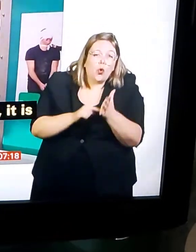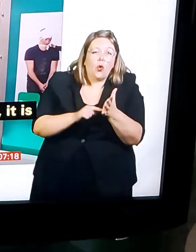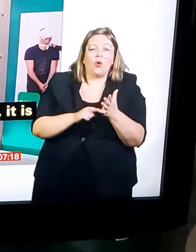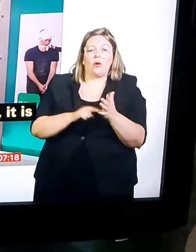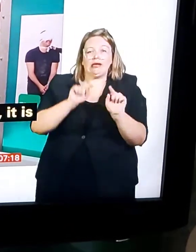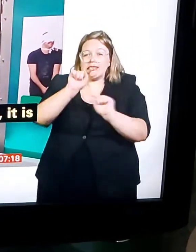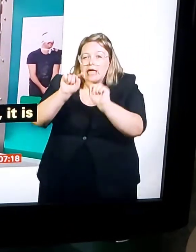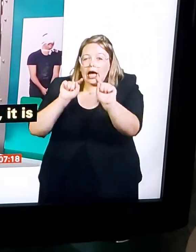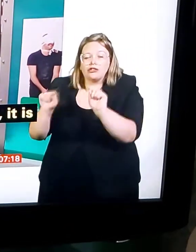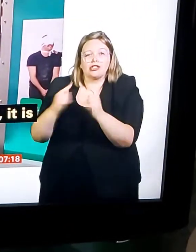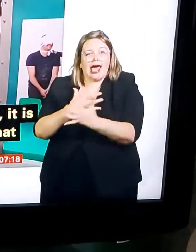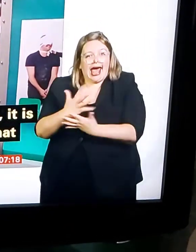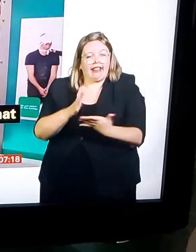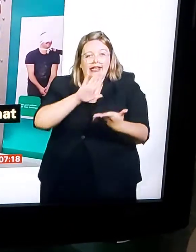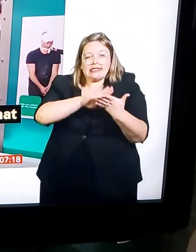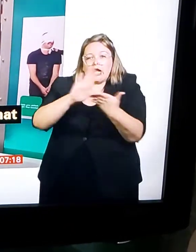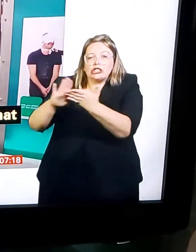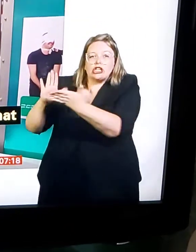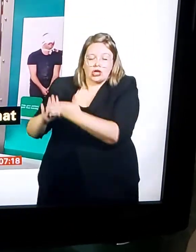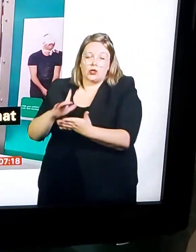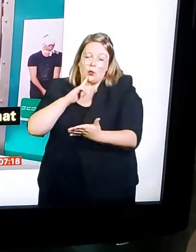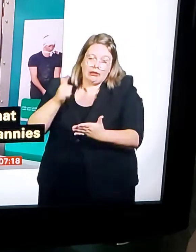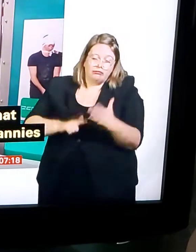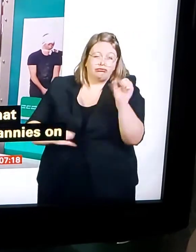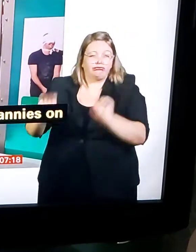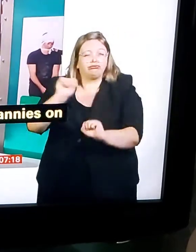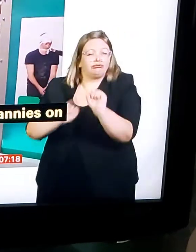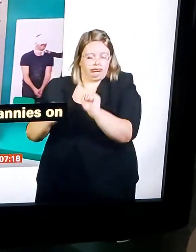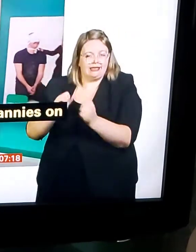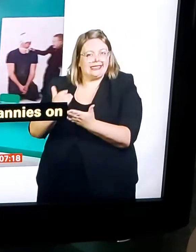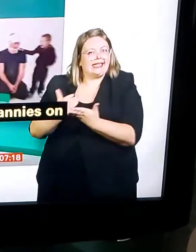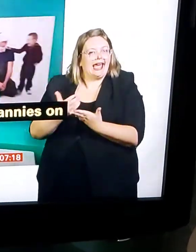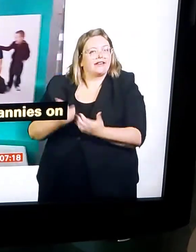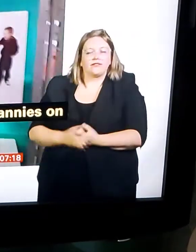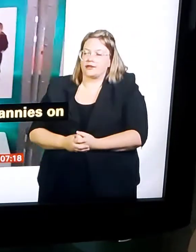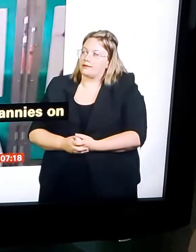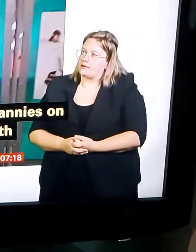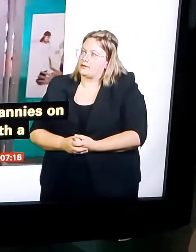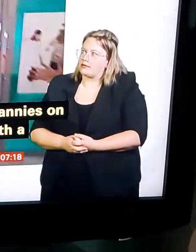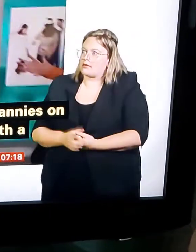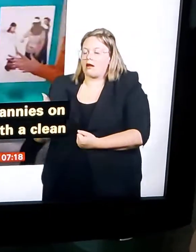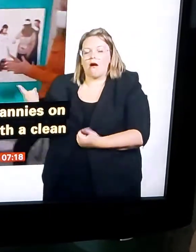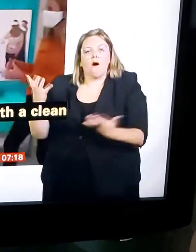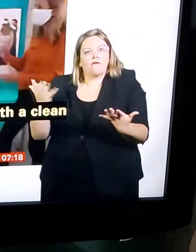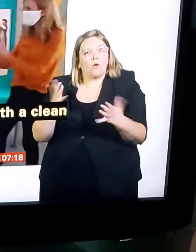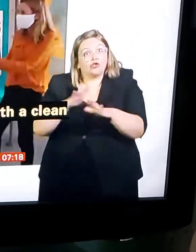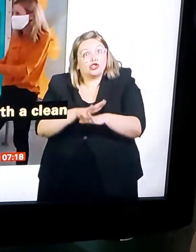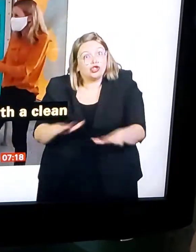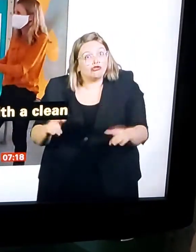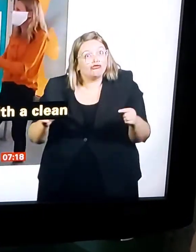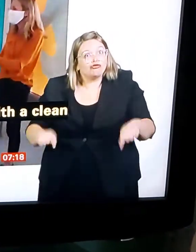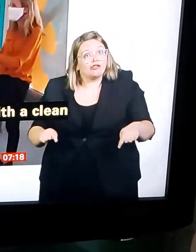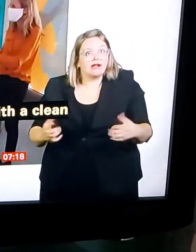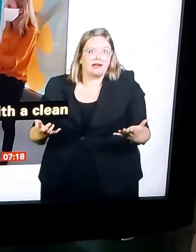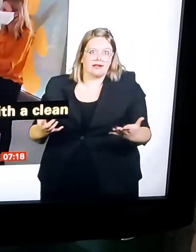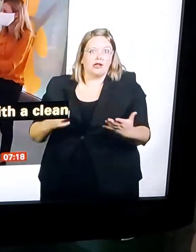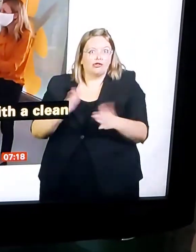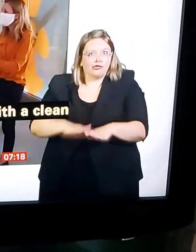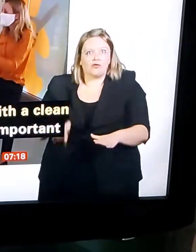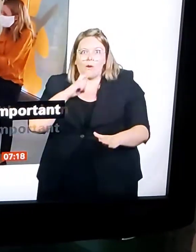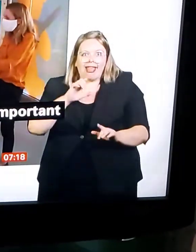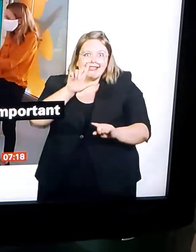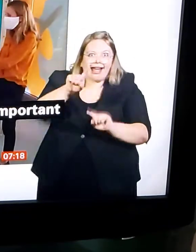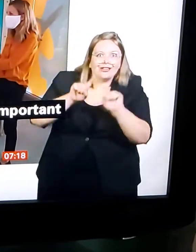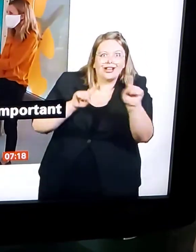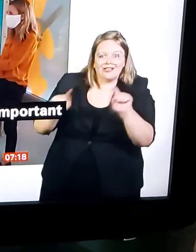sickle's son. If that's your thing. How easy is it to turn this into a mobile home? Let's do it. Divided by a husband and wife to you